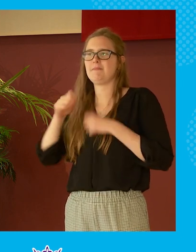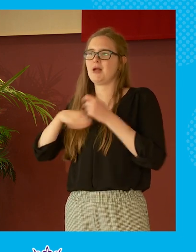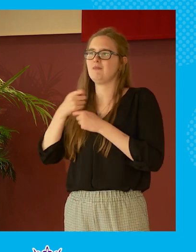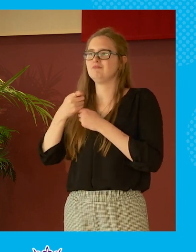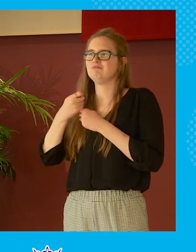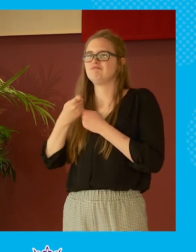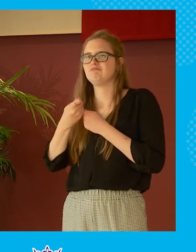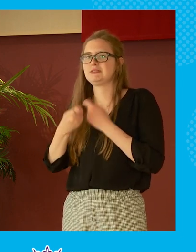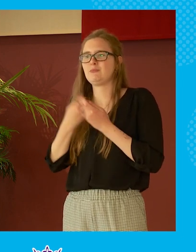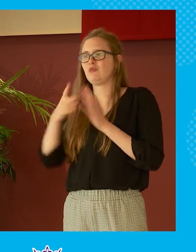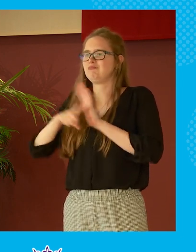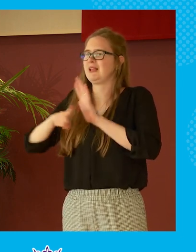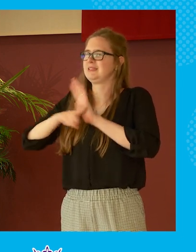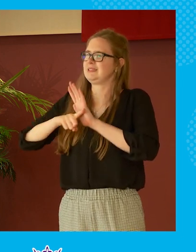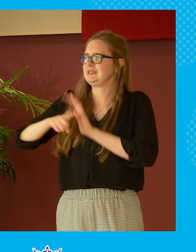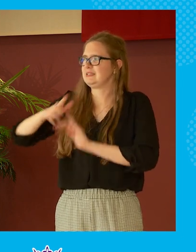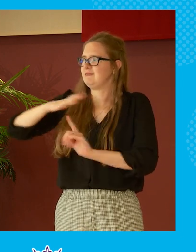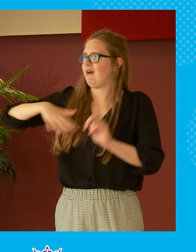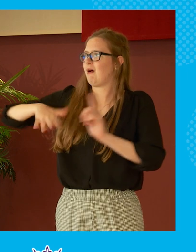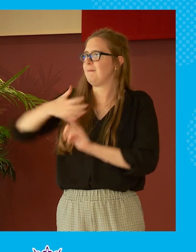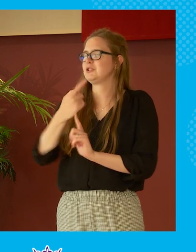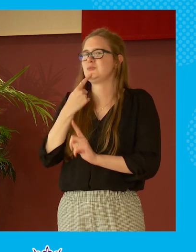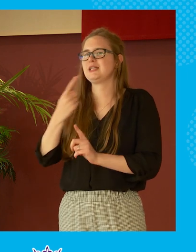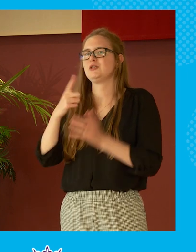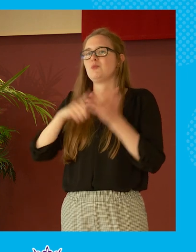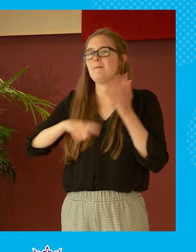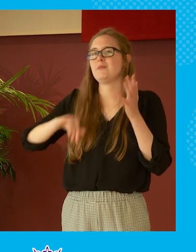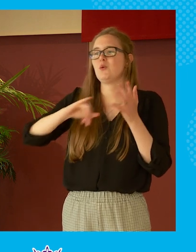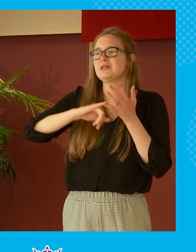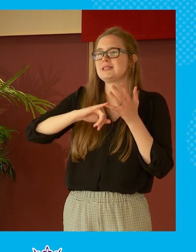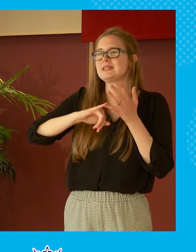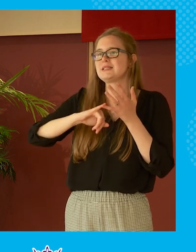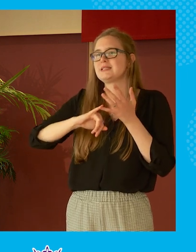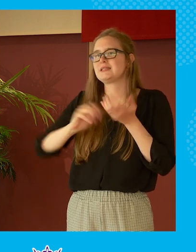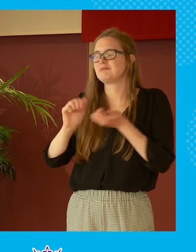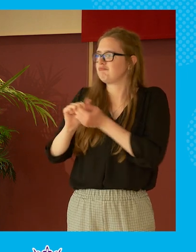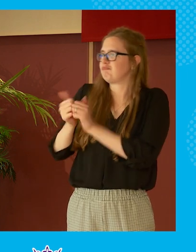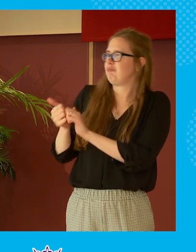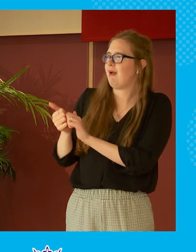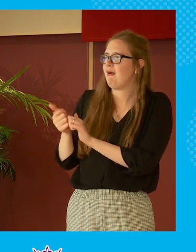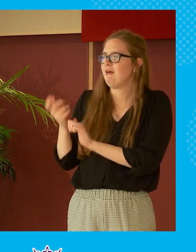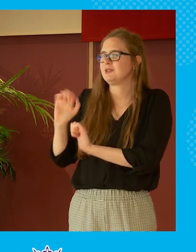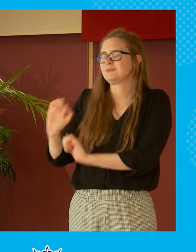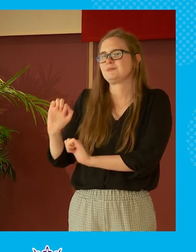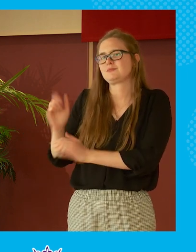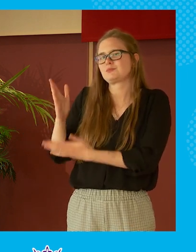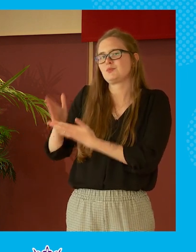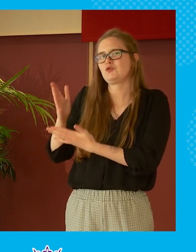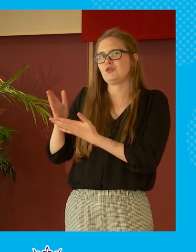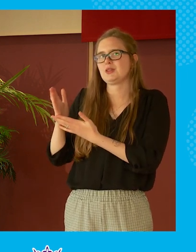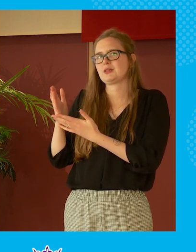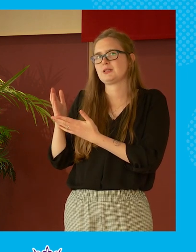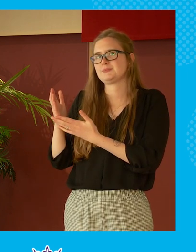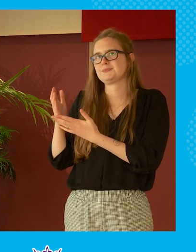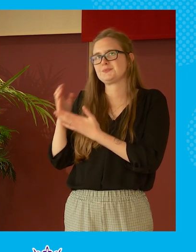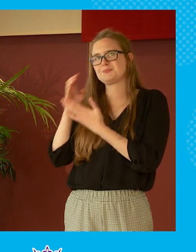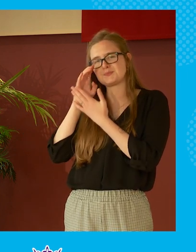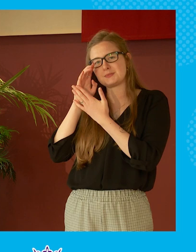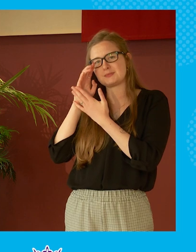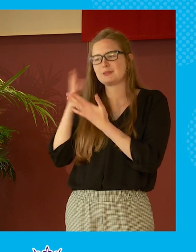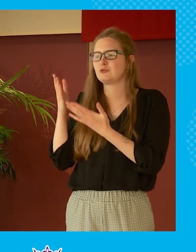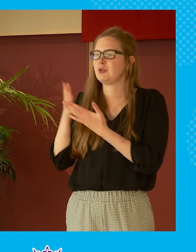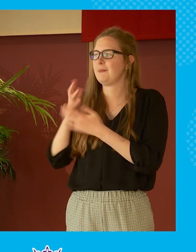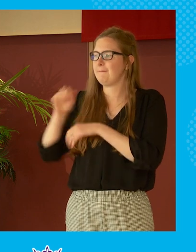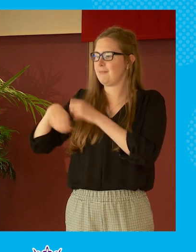further away and if you look at other places if you were talking about us where where there appears you know a real um uh you know like has